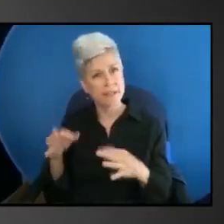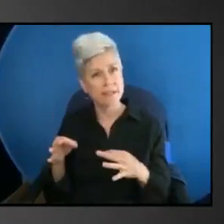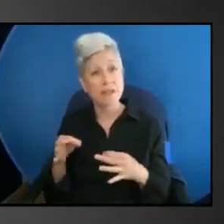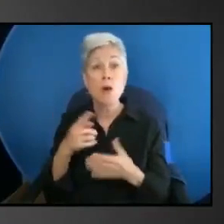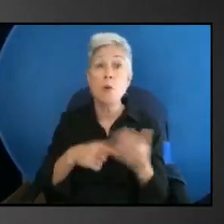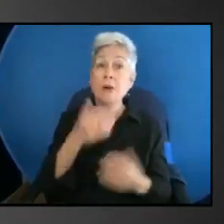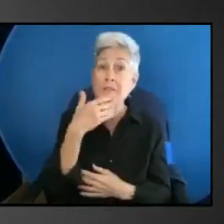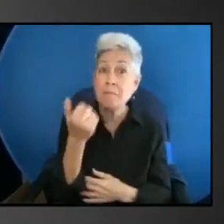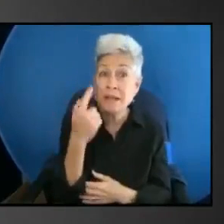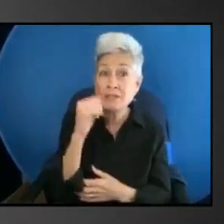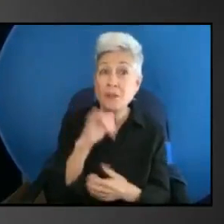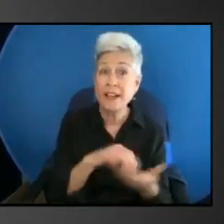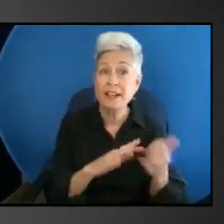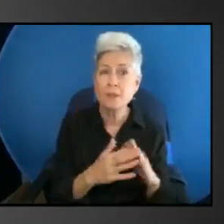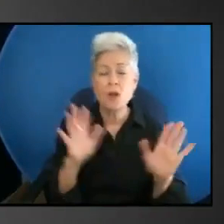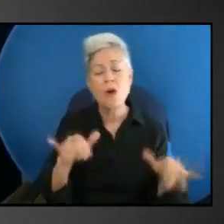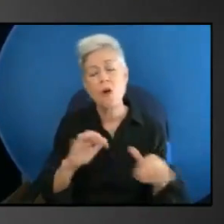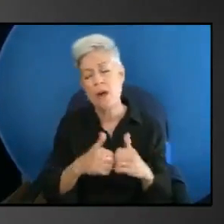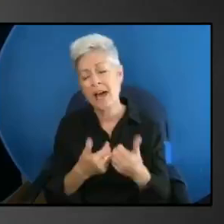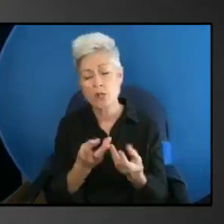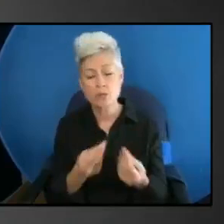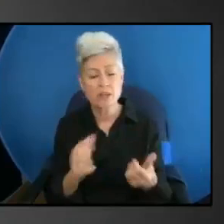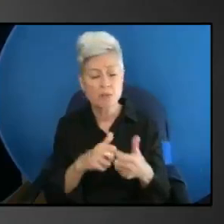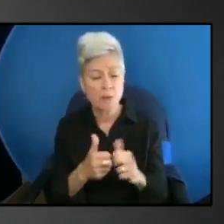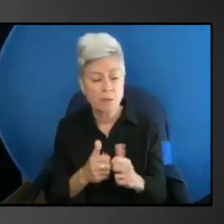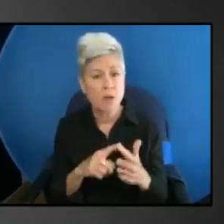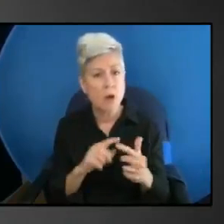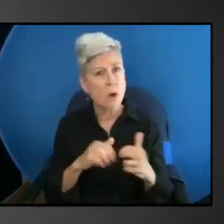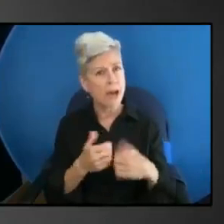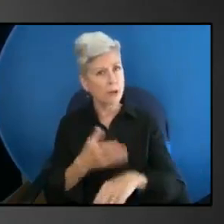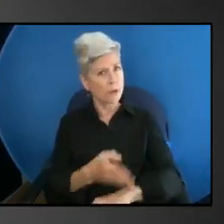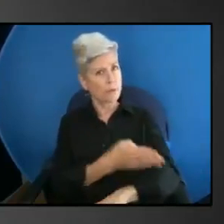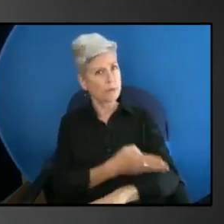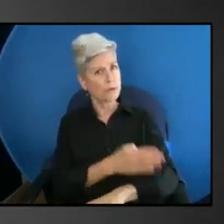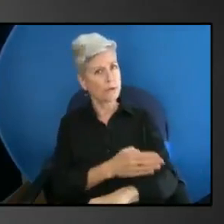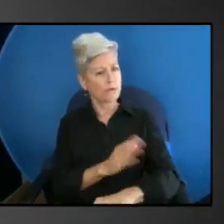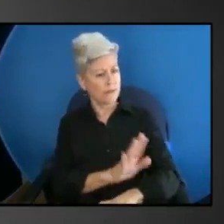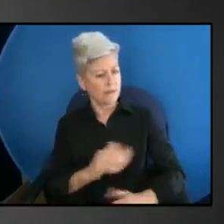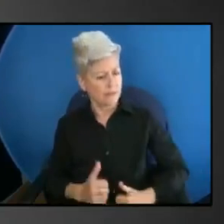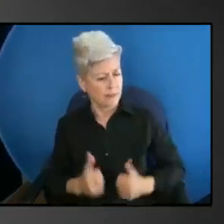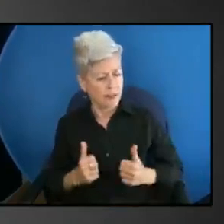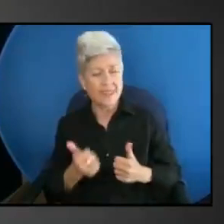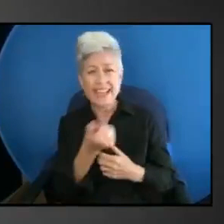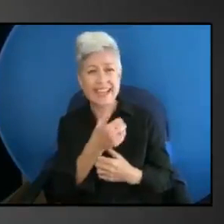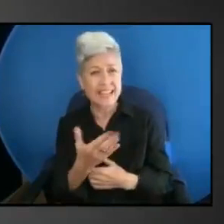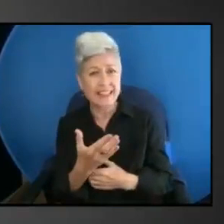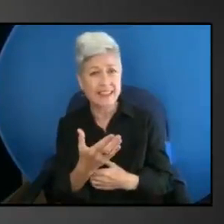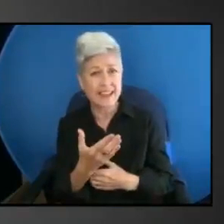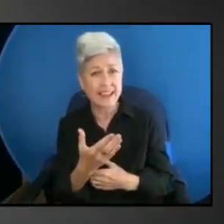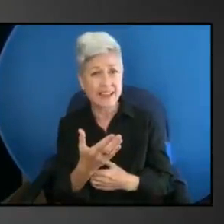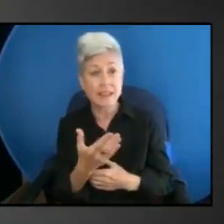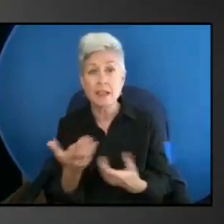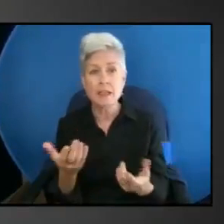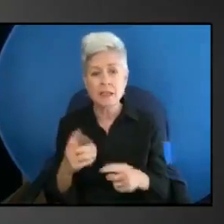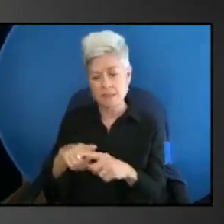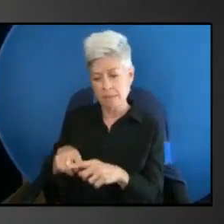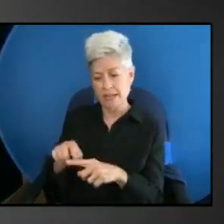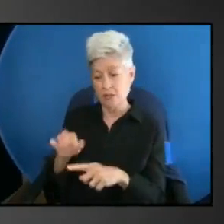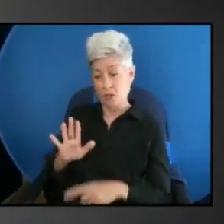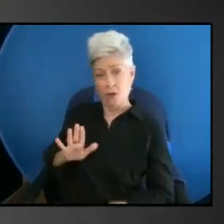ways to resolve problems, improve living conditions, standards, anything, then it's done based on assumptions.